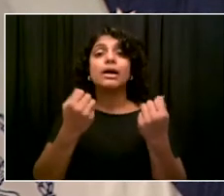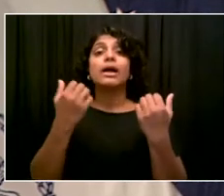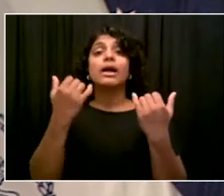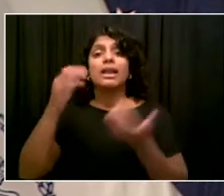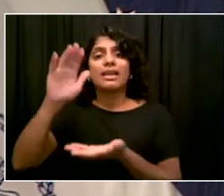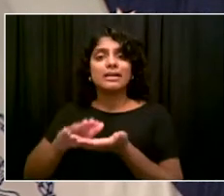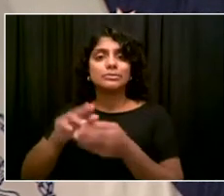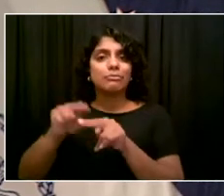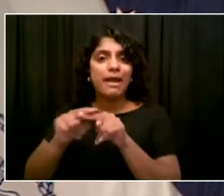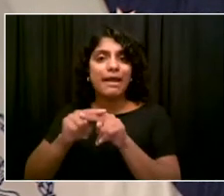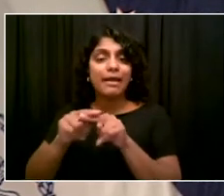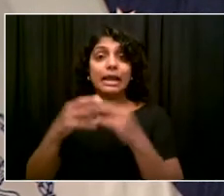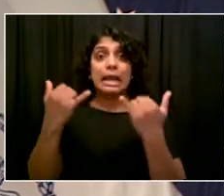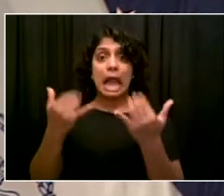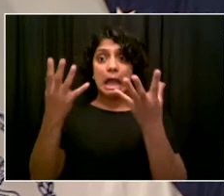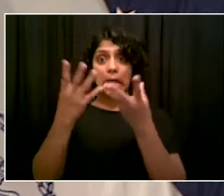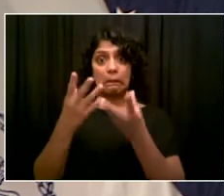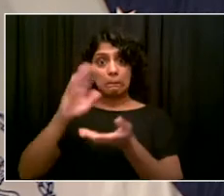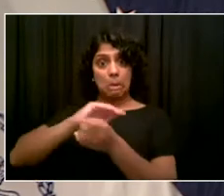Go ahead, Emma. you.